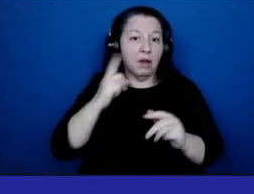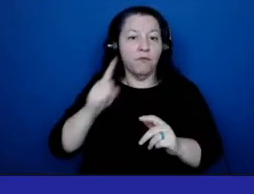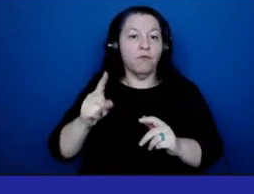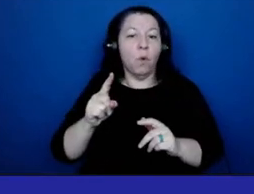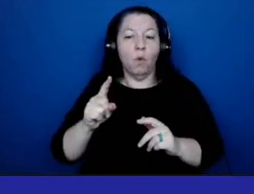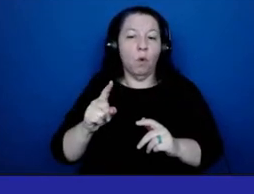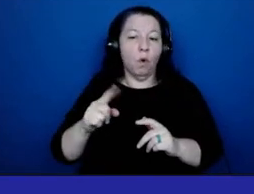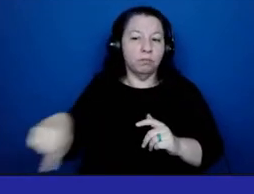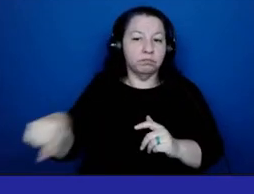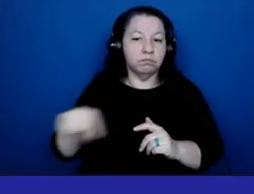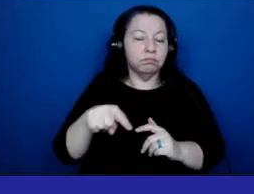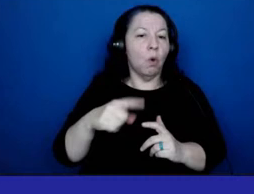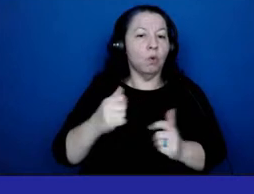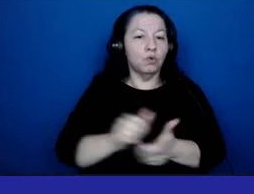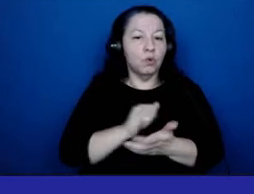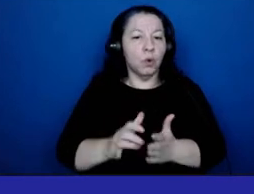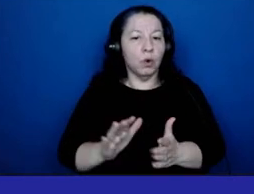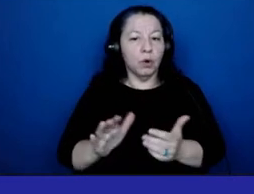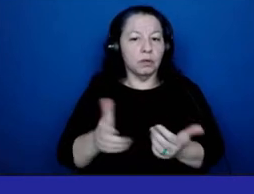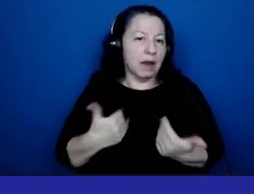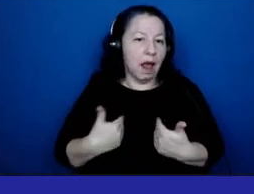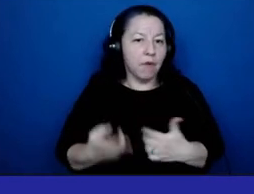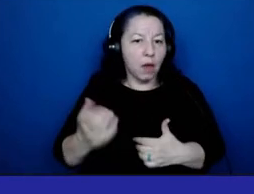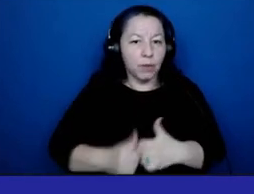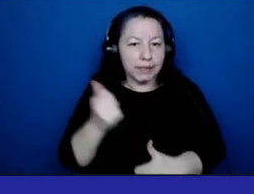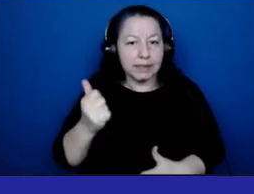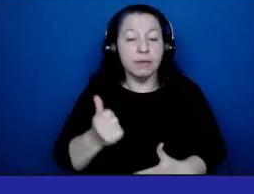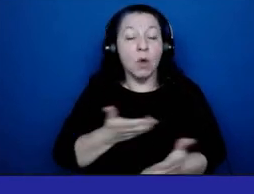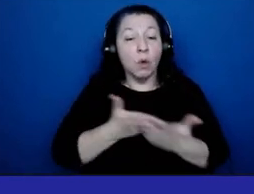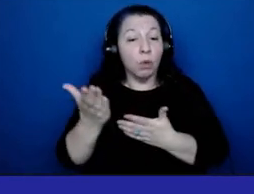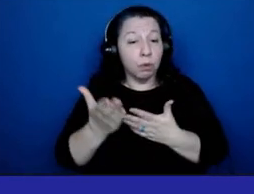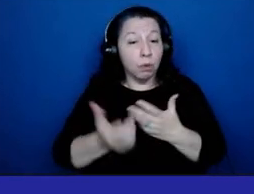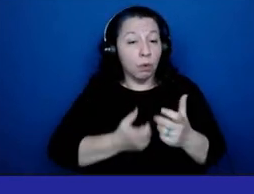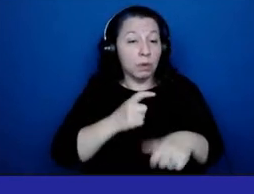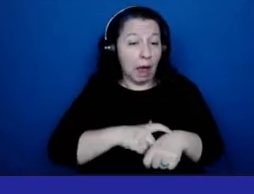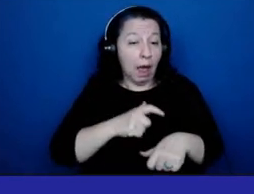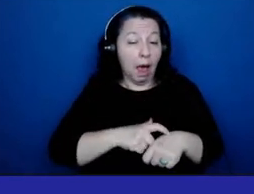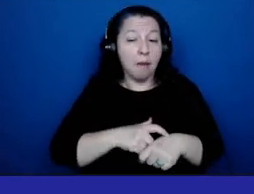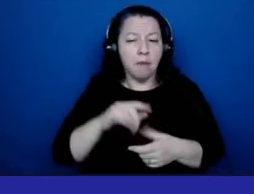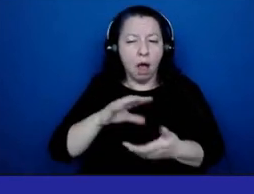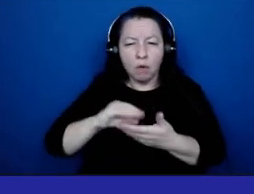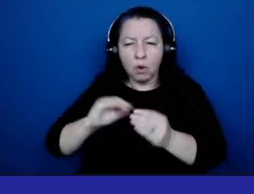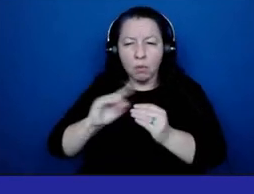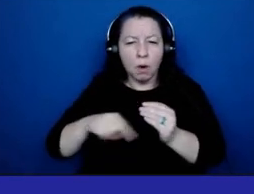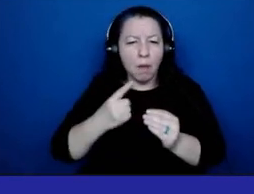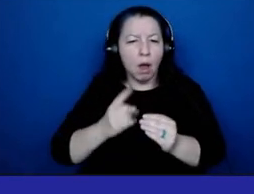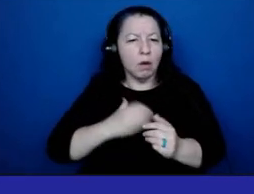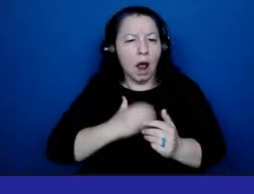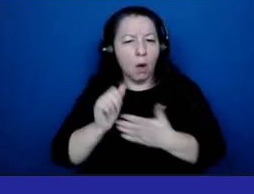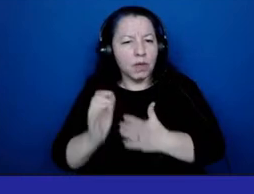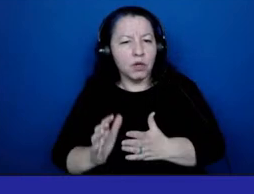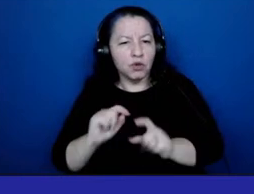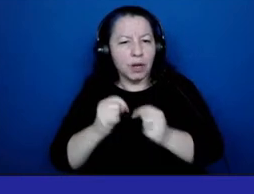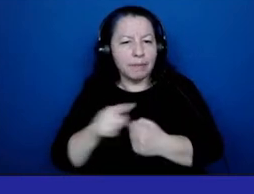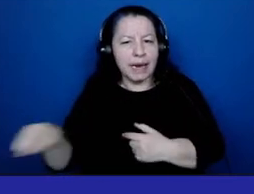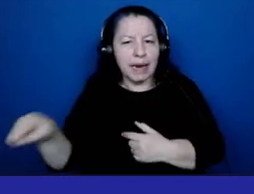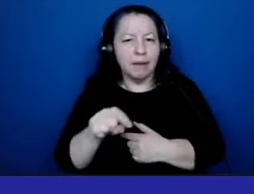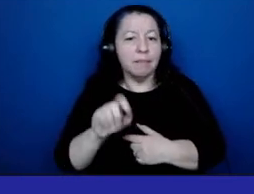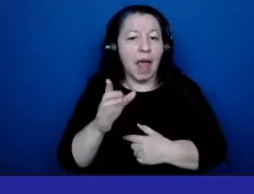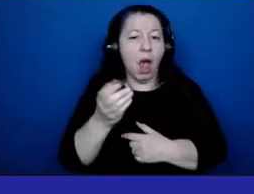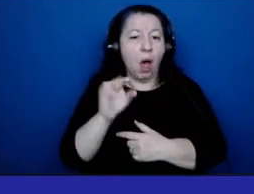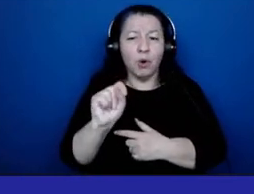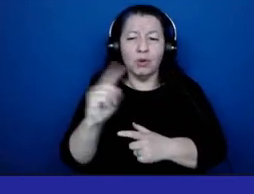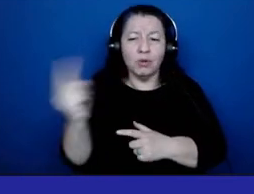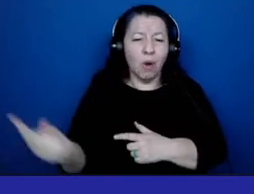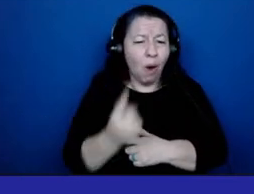time, I've gotten to learn more about our leadership teams and how Elmhurst strives to always improve by being a member of the Person-Centered